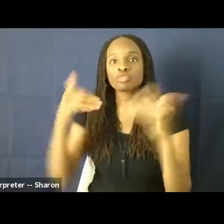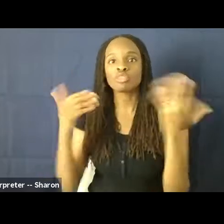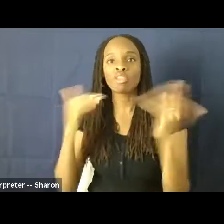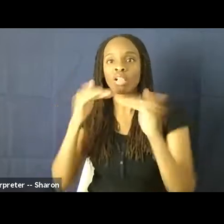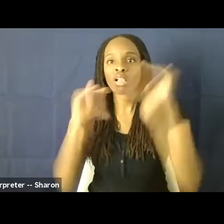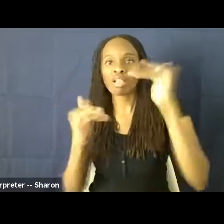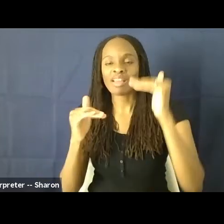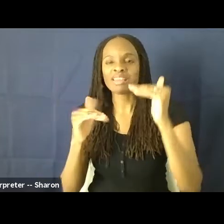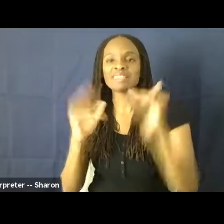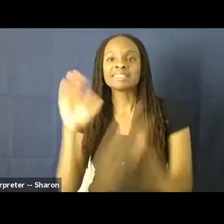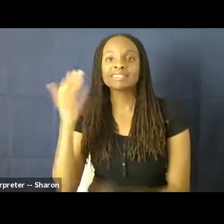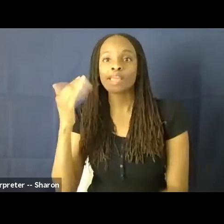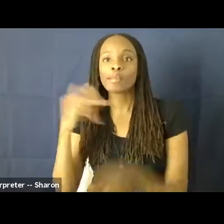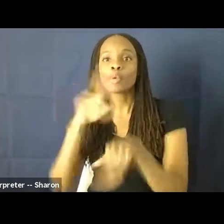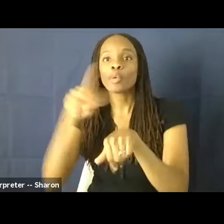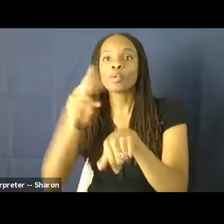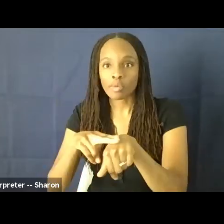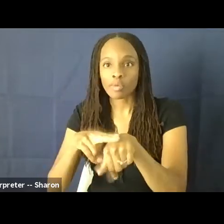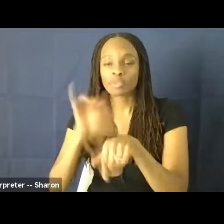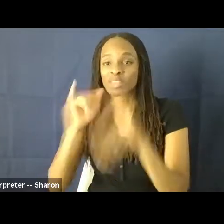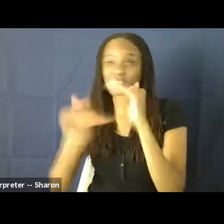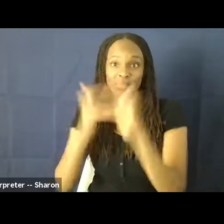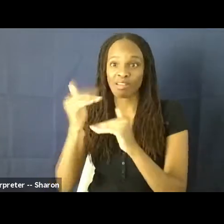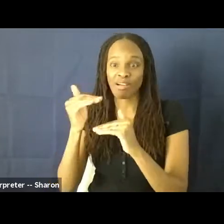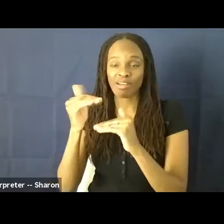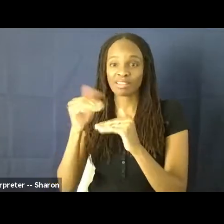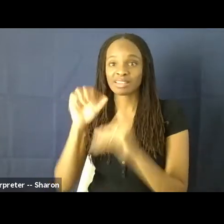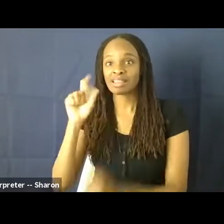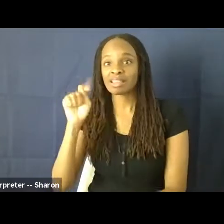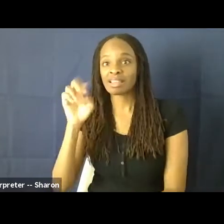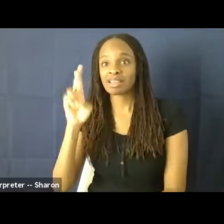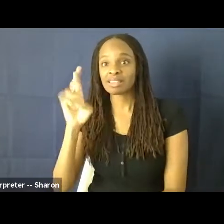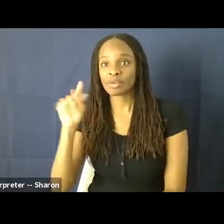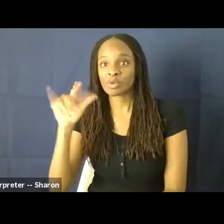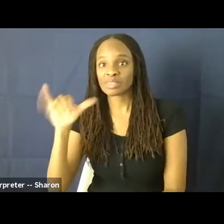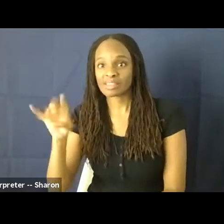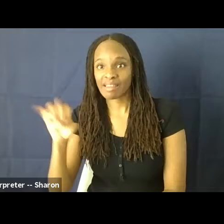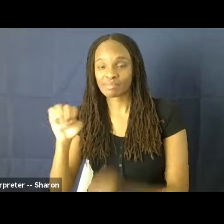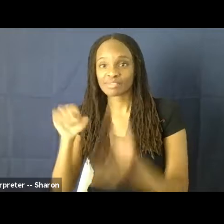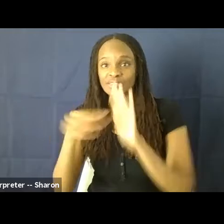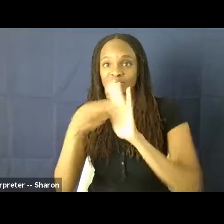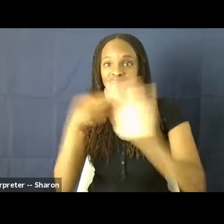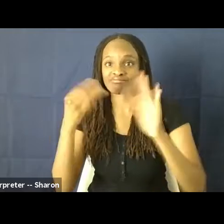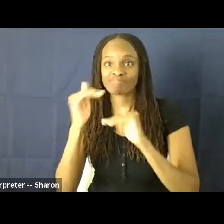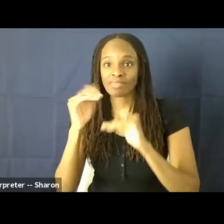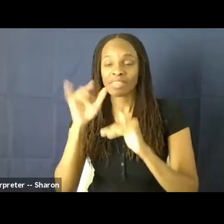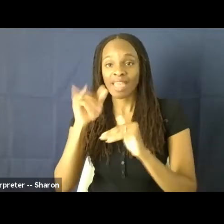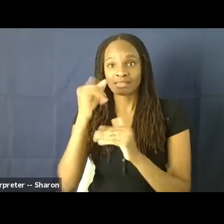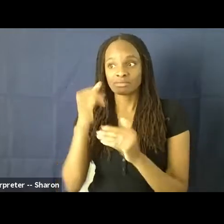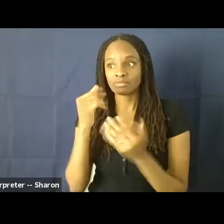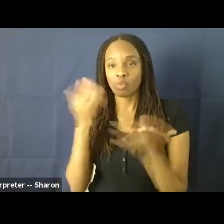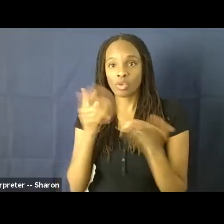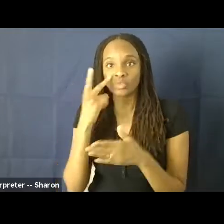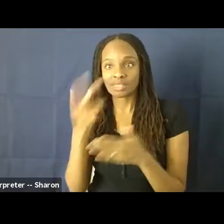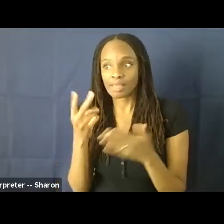life. So these go beyond stereotypes and tropes. They're actually images that control how